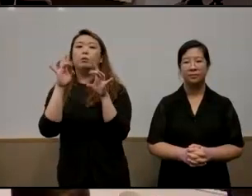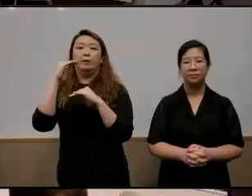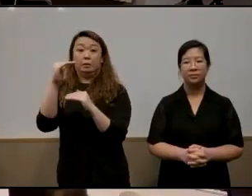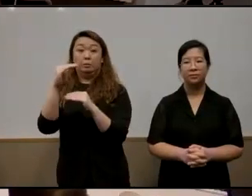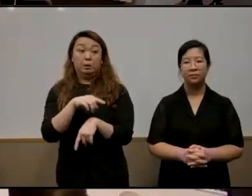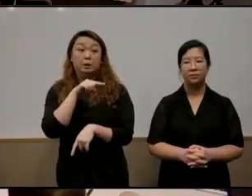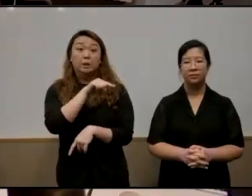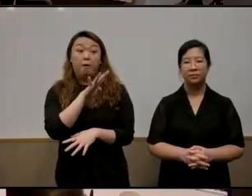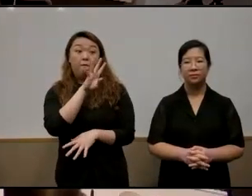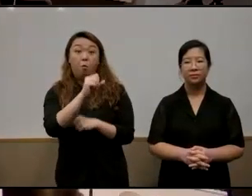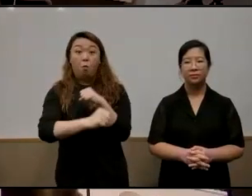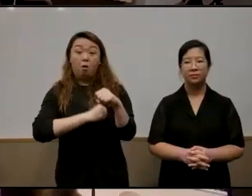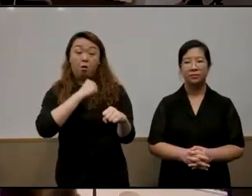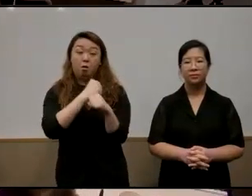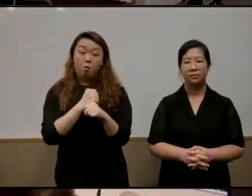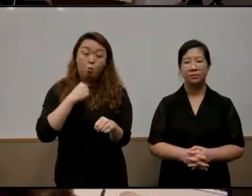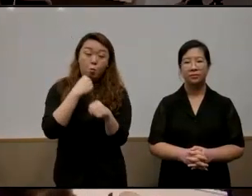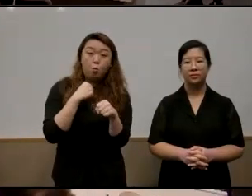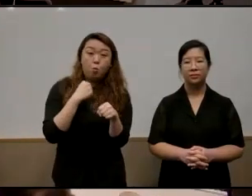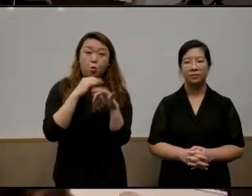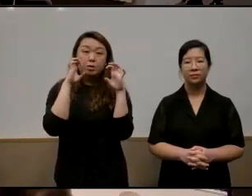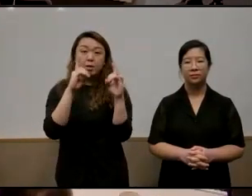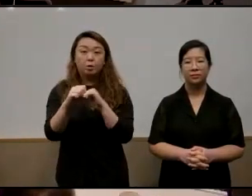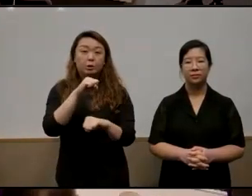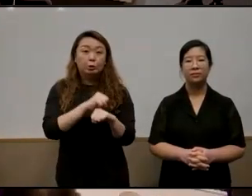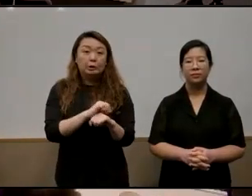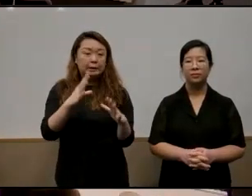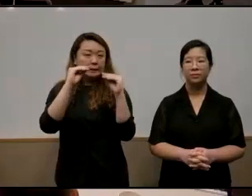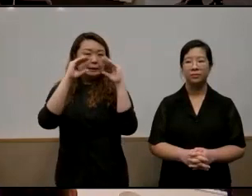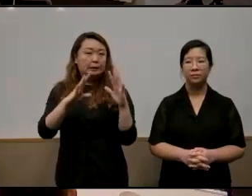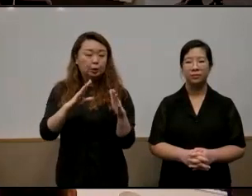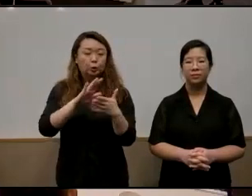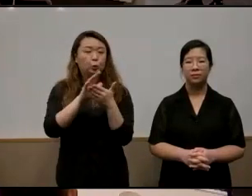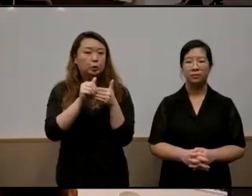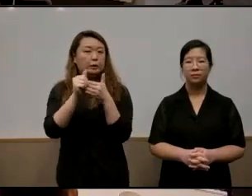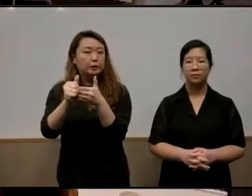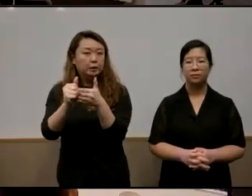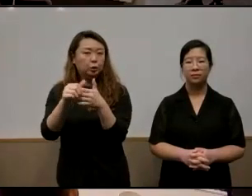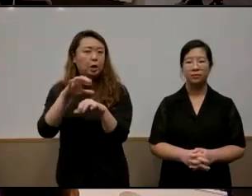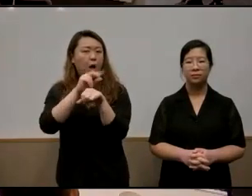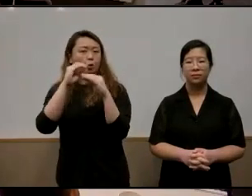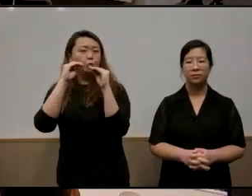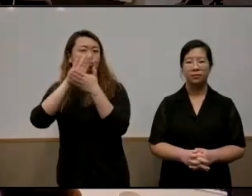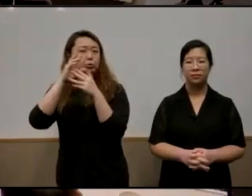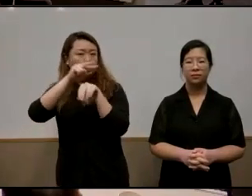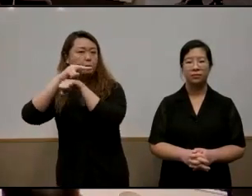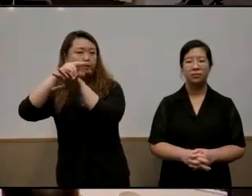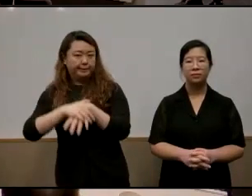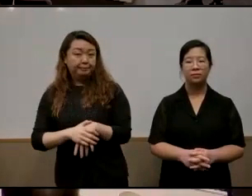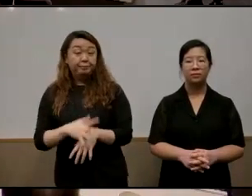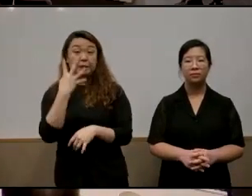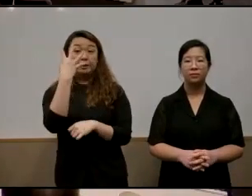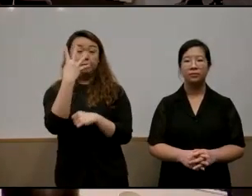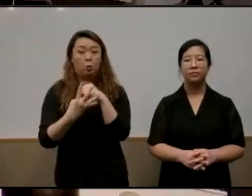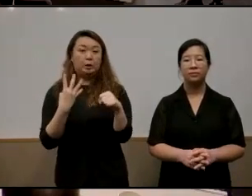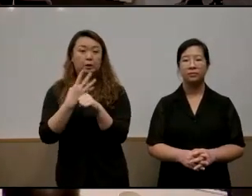40-year career in the education sector in singapore as an educator a school leader a school superintendent and for four years she served